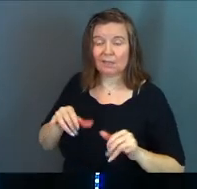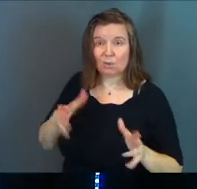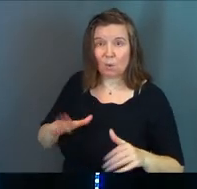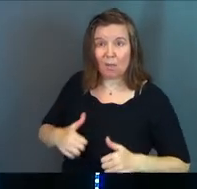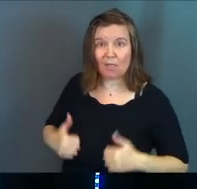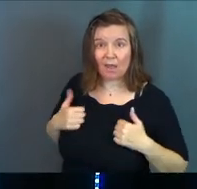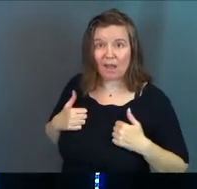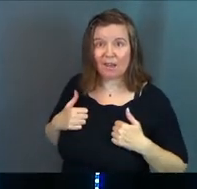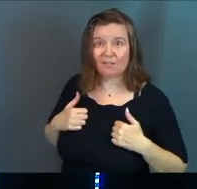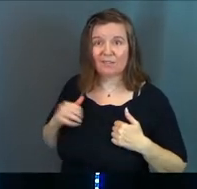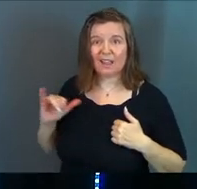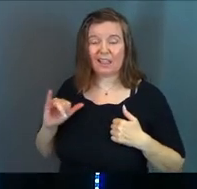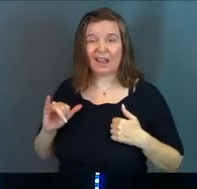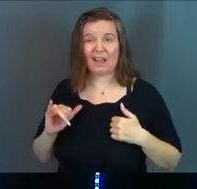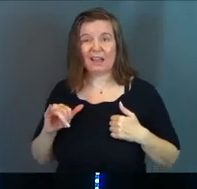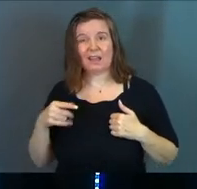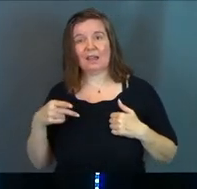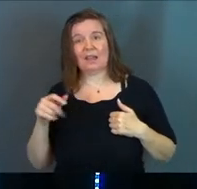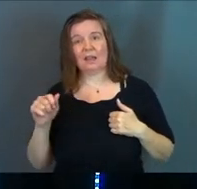Like a parasite.